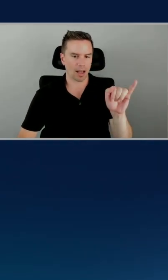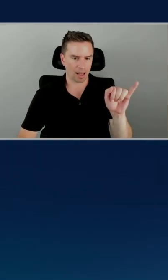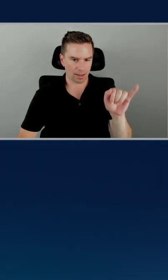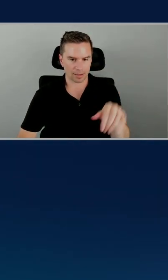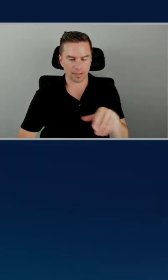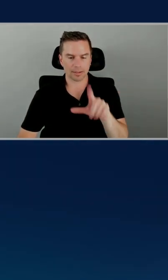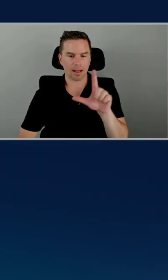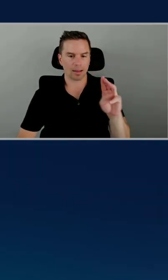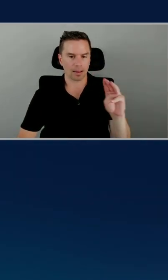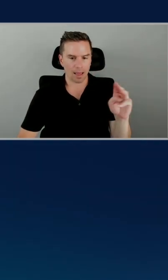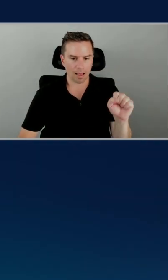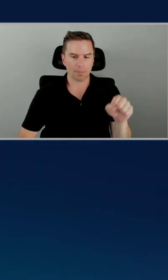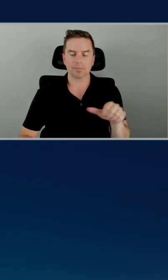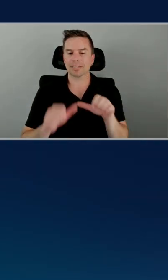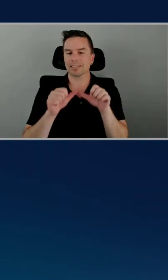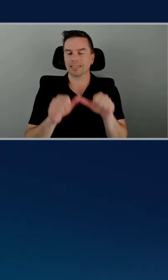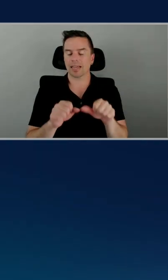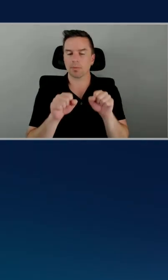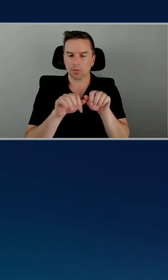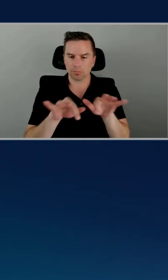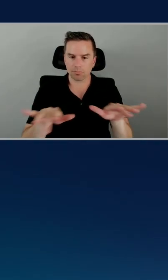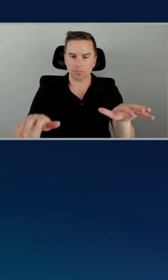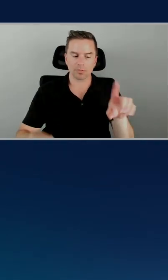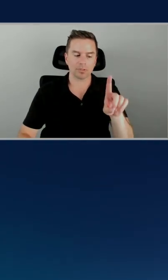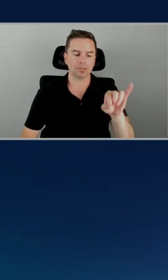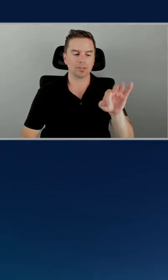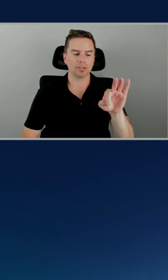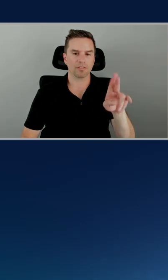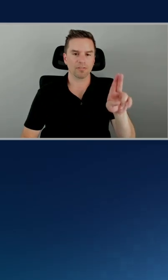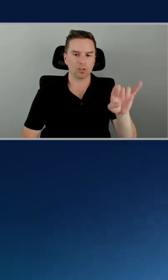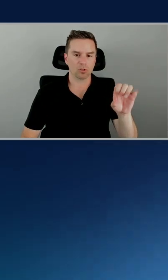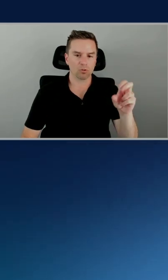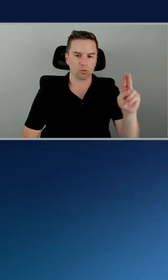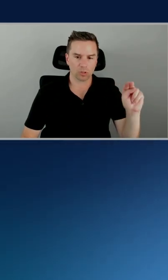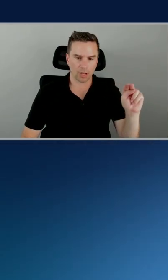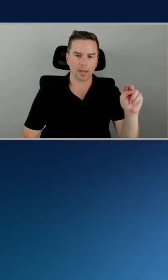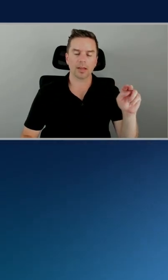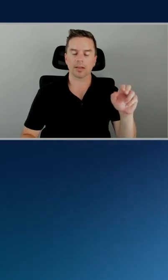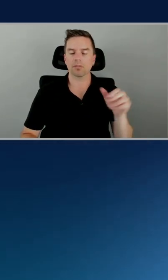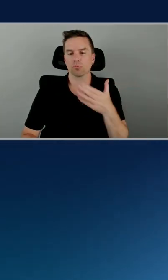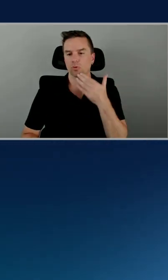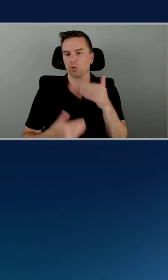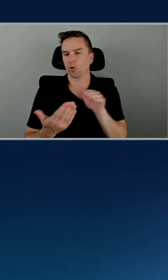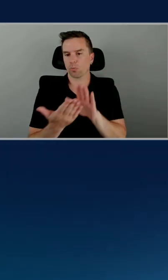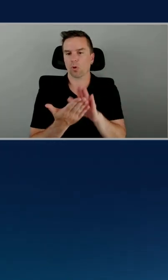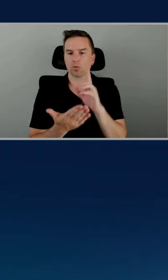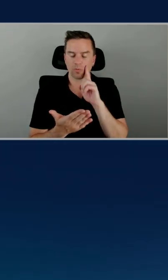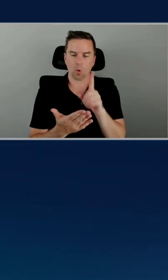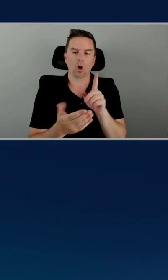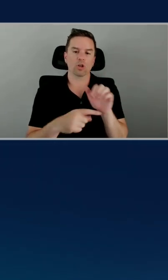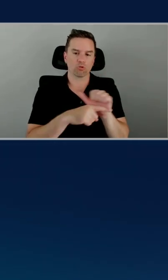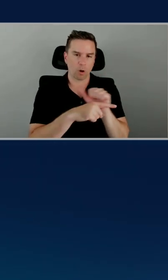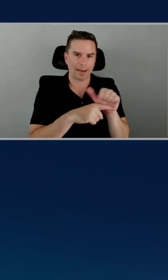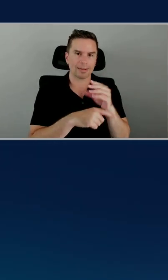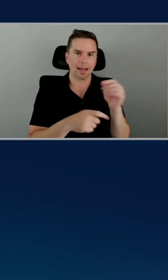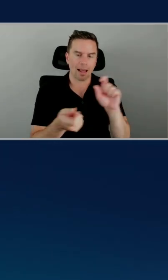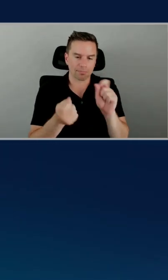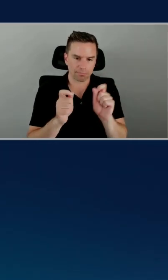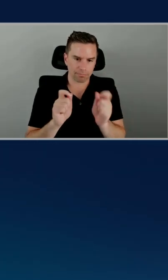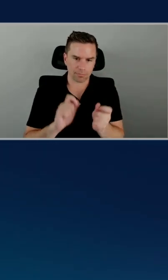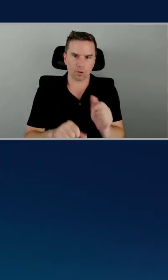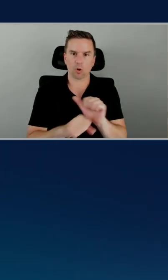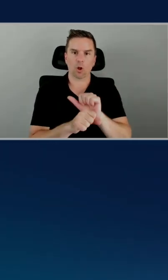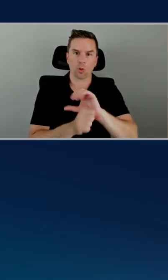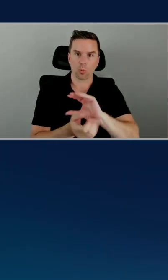provides very cost-efficient and performant approach to fine-tuning, training, and deployment of these workloads. And once we combined